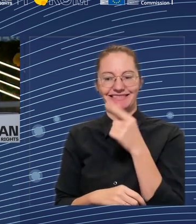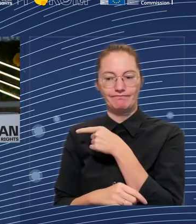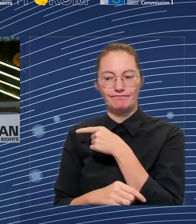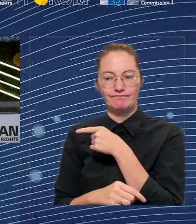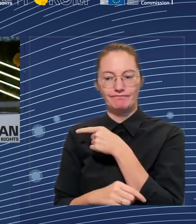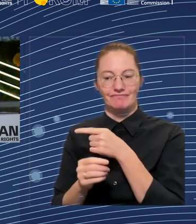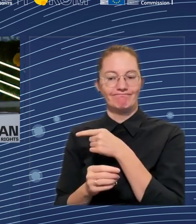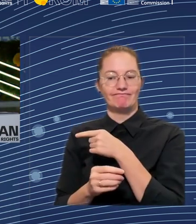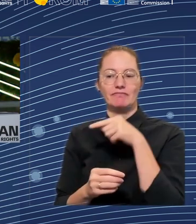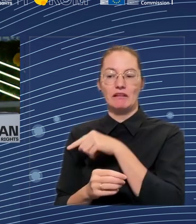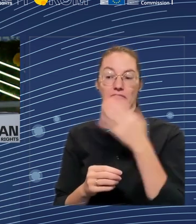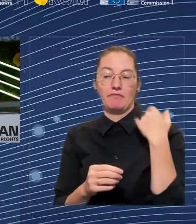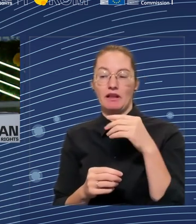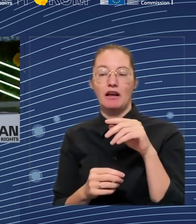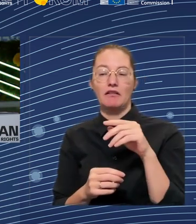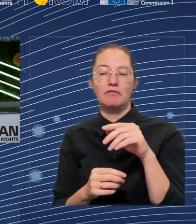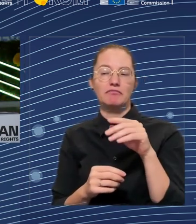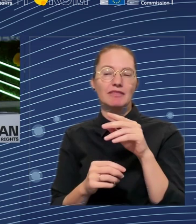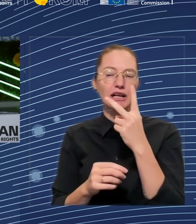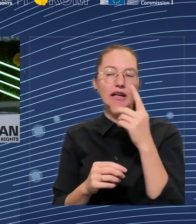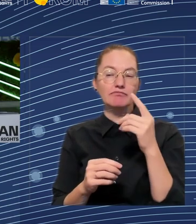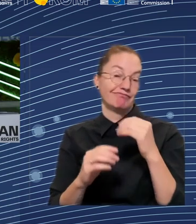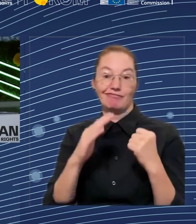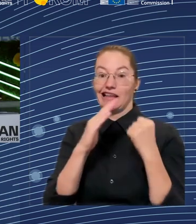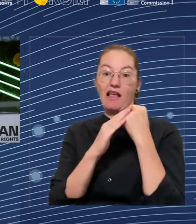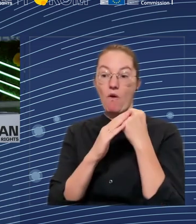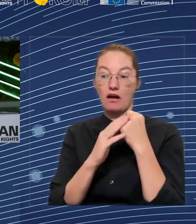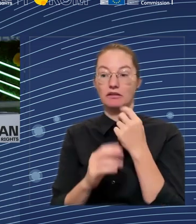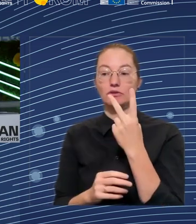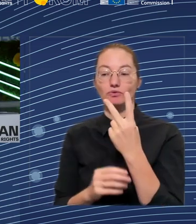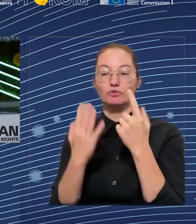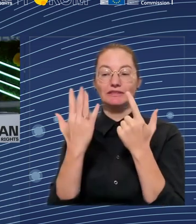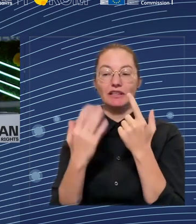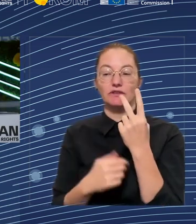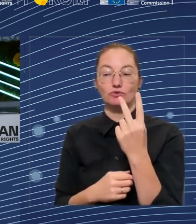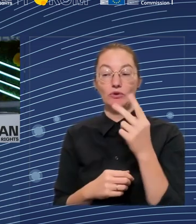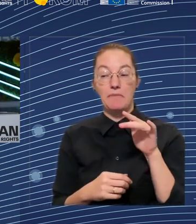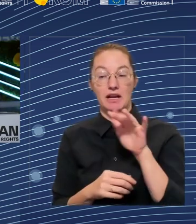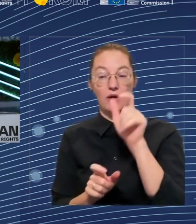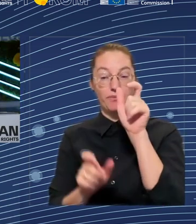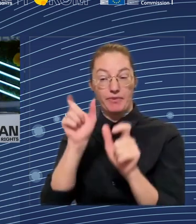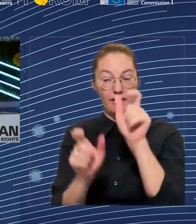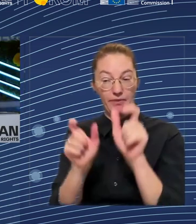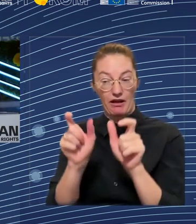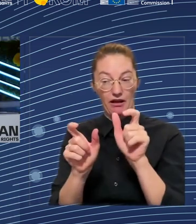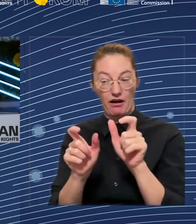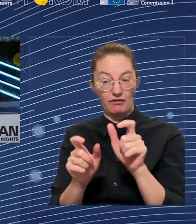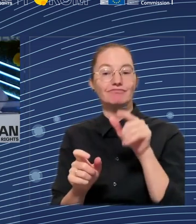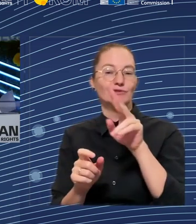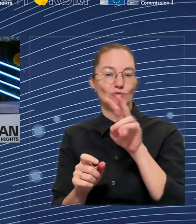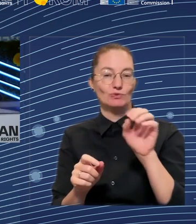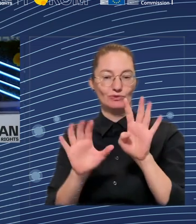to 236 million by 2050. So you see there is this huge decline going on, which is roughly